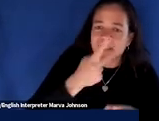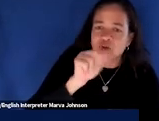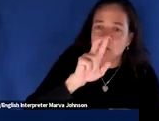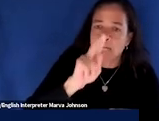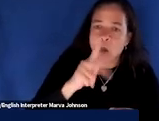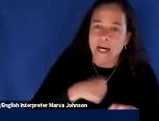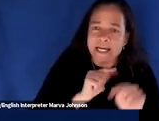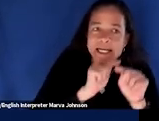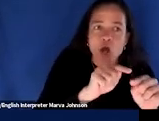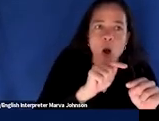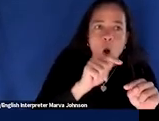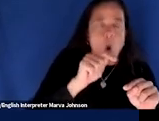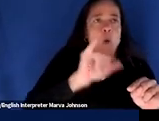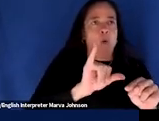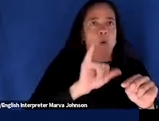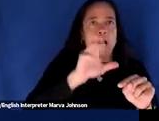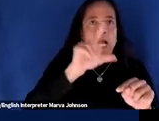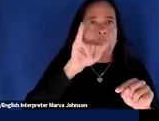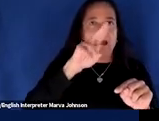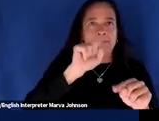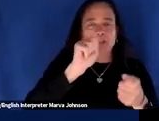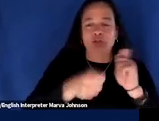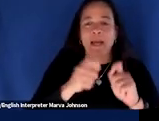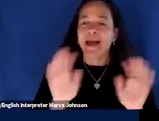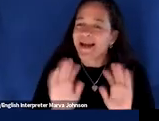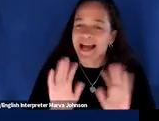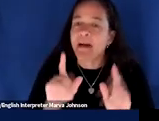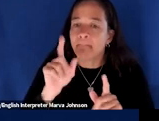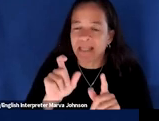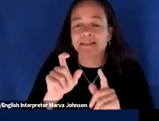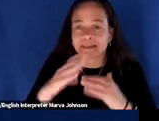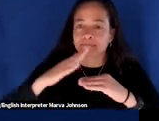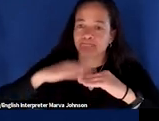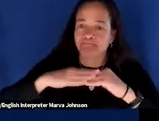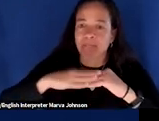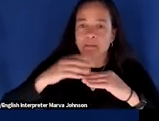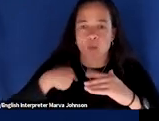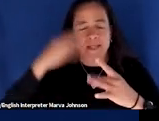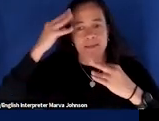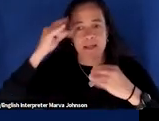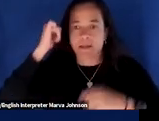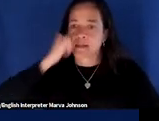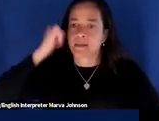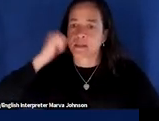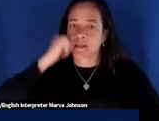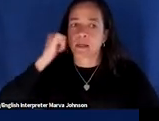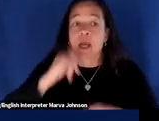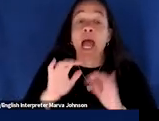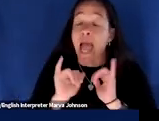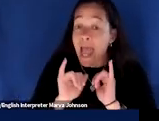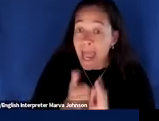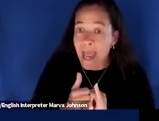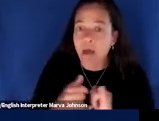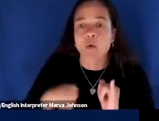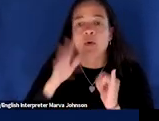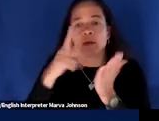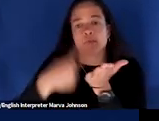condition how do we do that how do we develop a climate imaginary well a lot i'm going to talk about some of those ideas today one thing